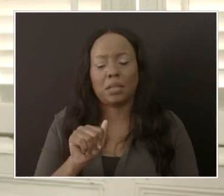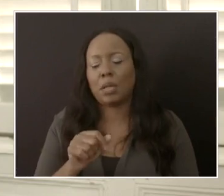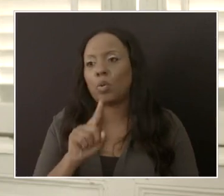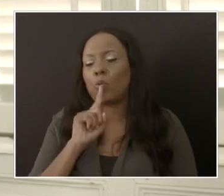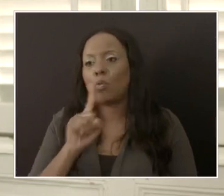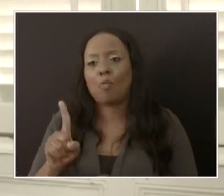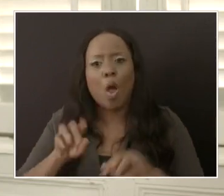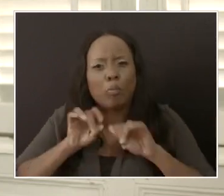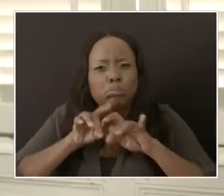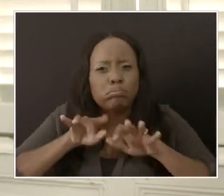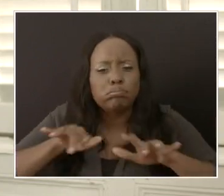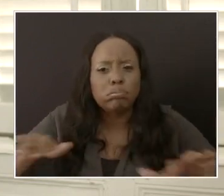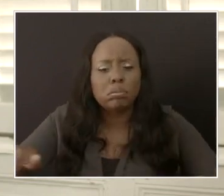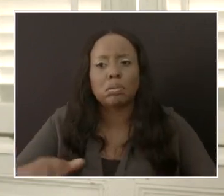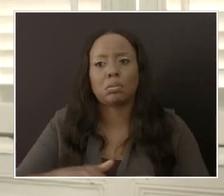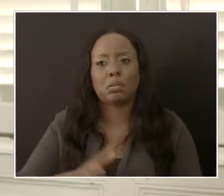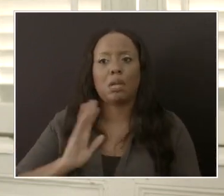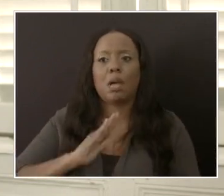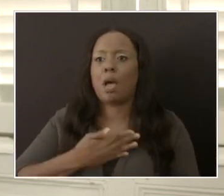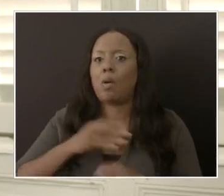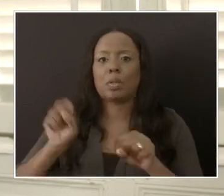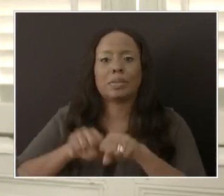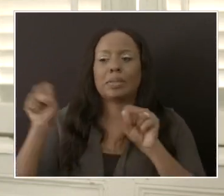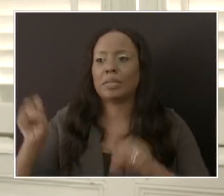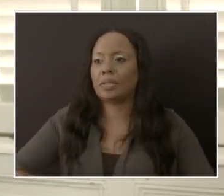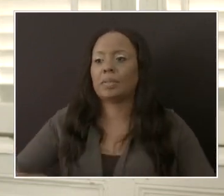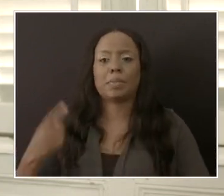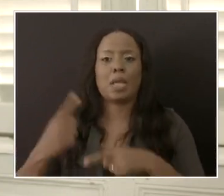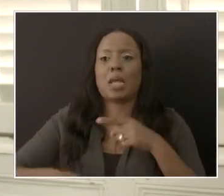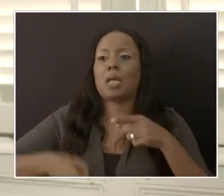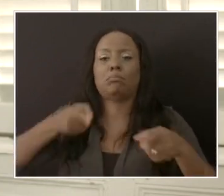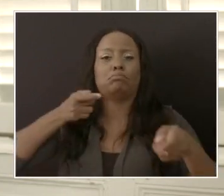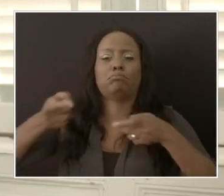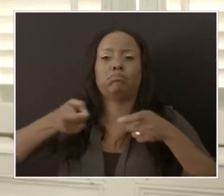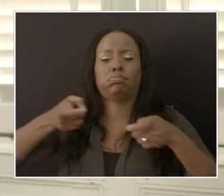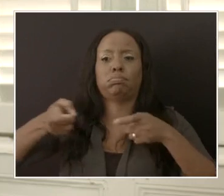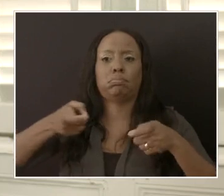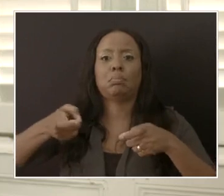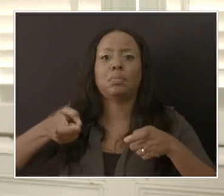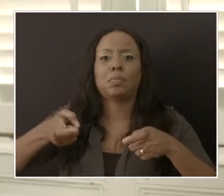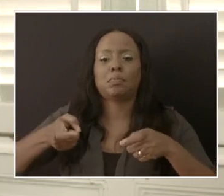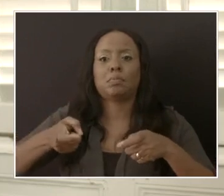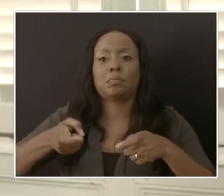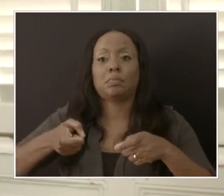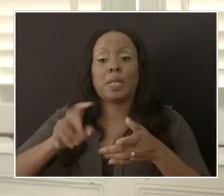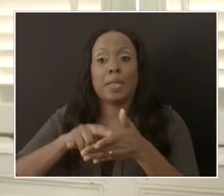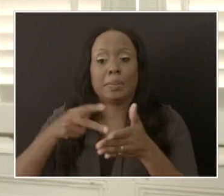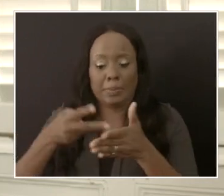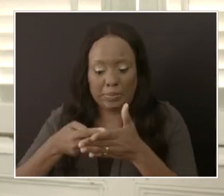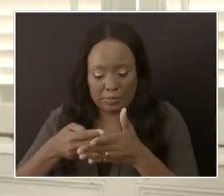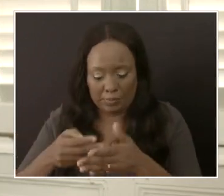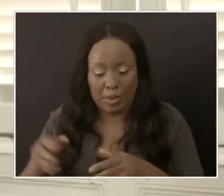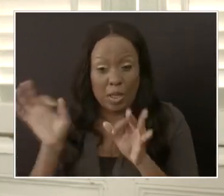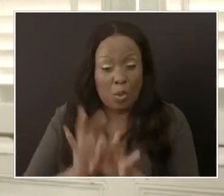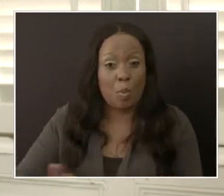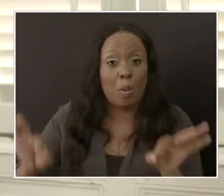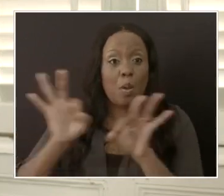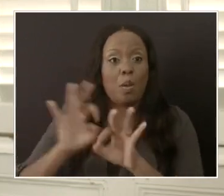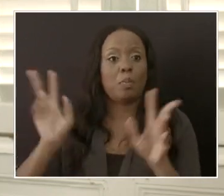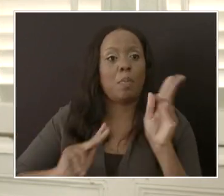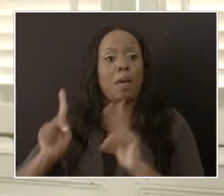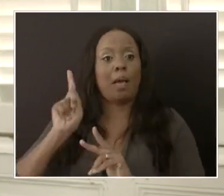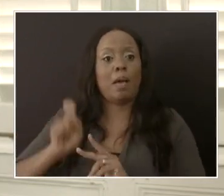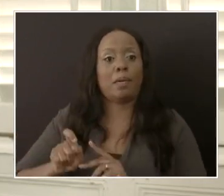system could not handle the amount of cases that we were getting. So it was necessary for us to put persons into